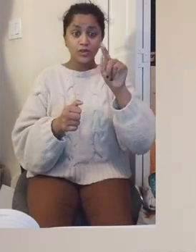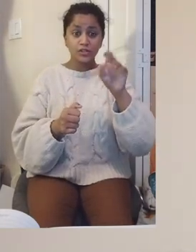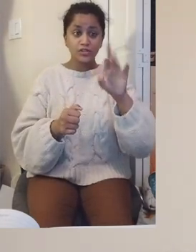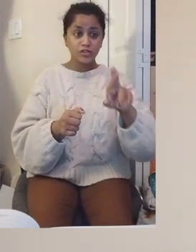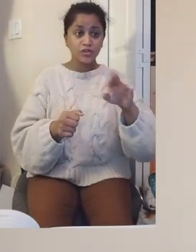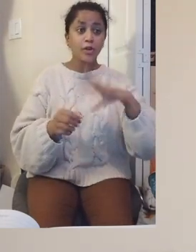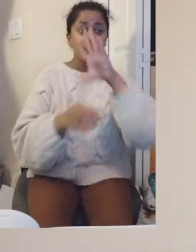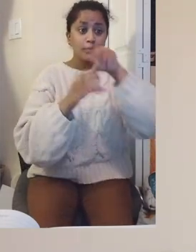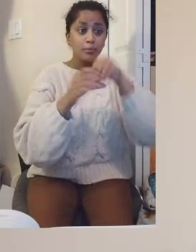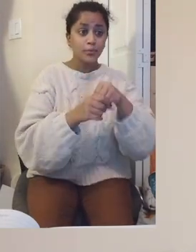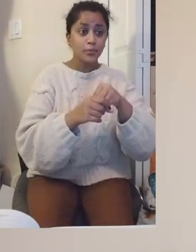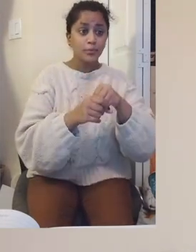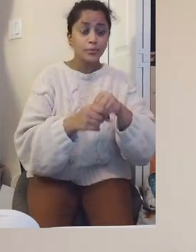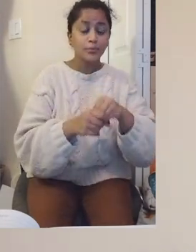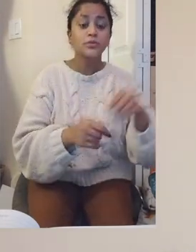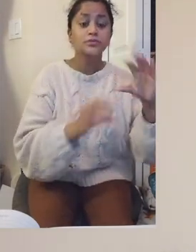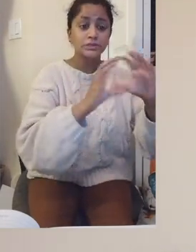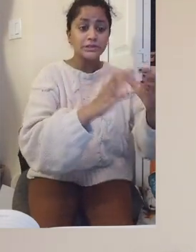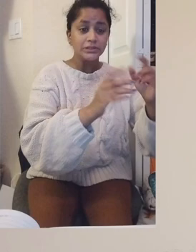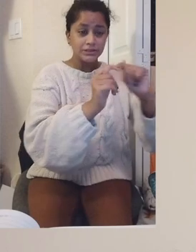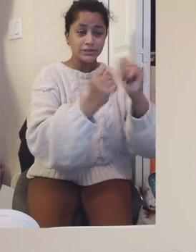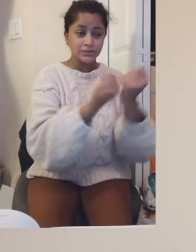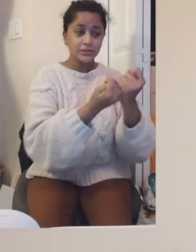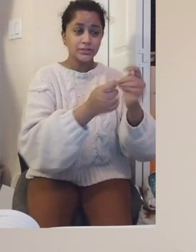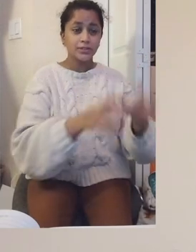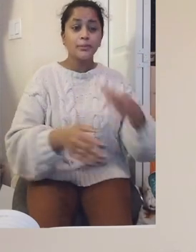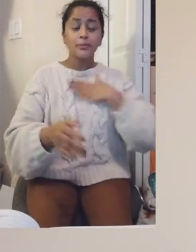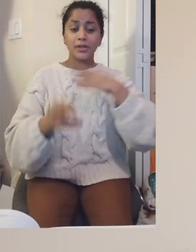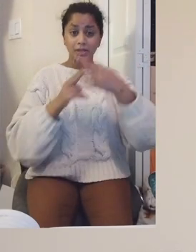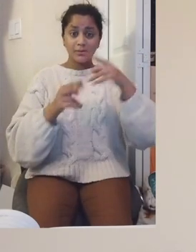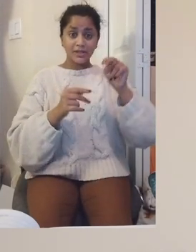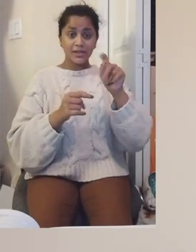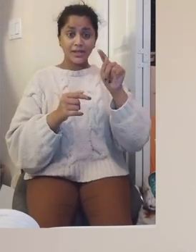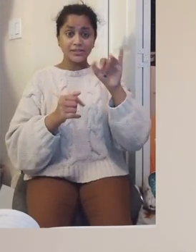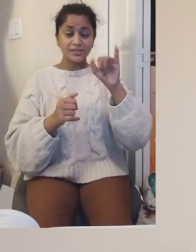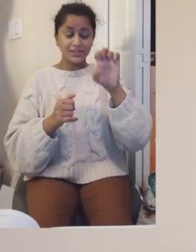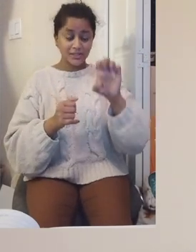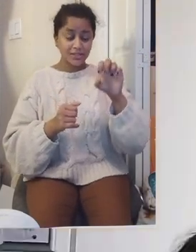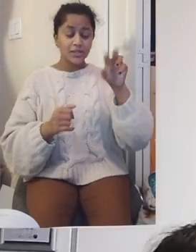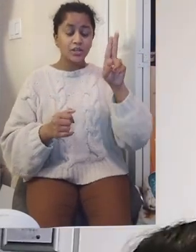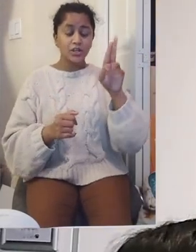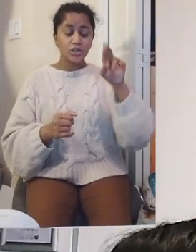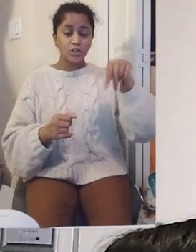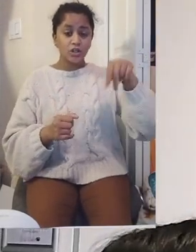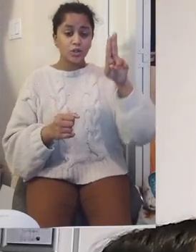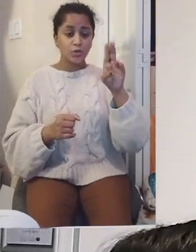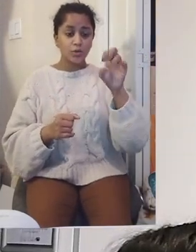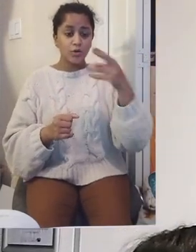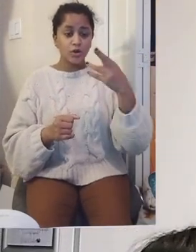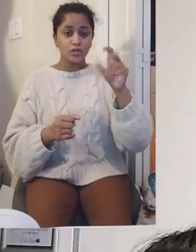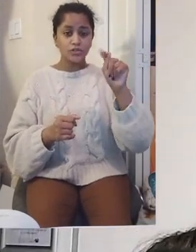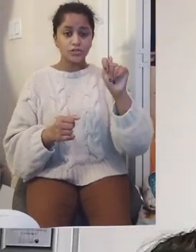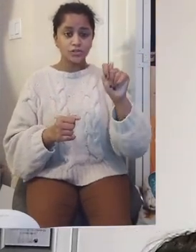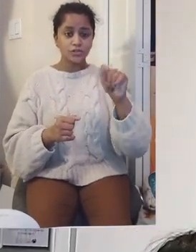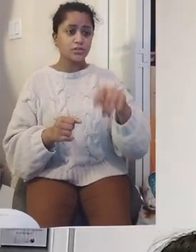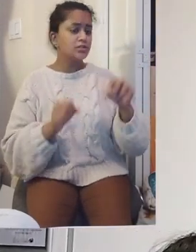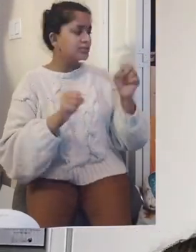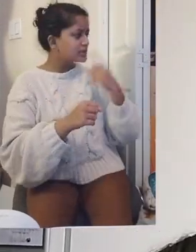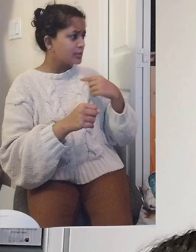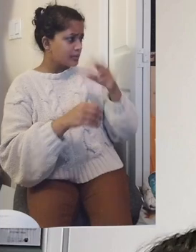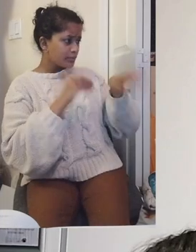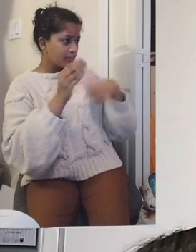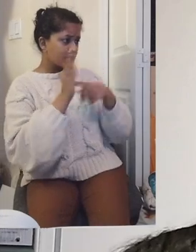Chief Curator. Tonight I am part of the wider curatorial team. My name is Nancy Earhart. Could you please tell me a little bit about tonight's